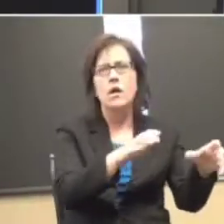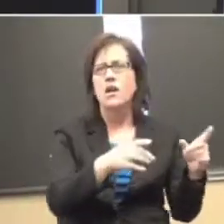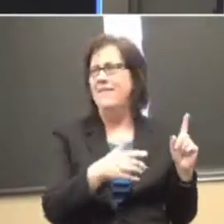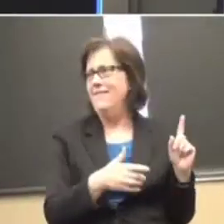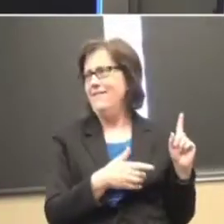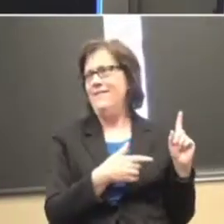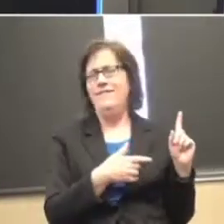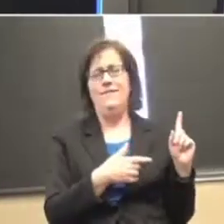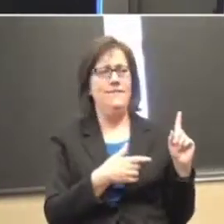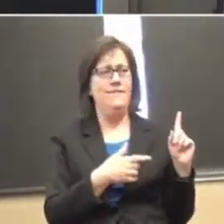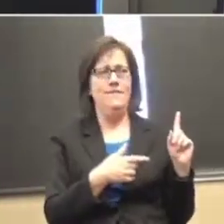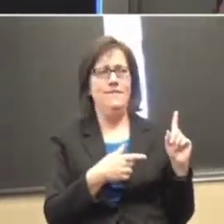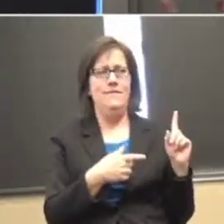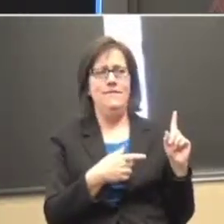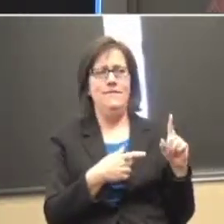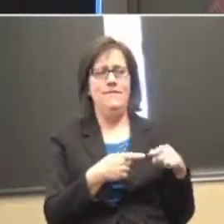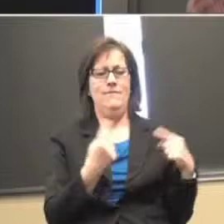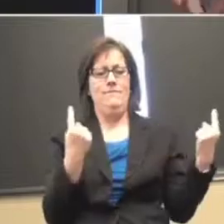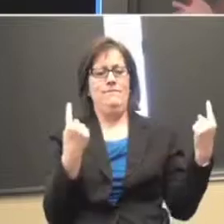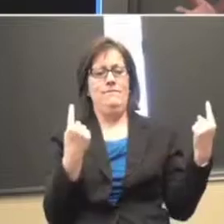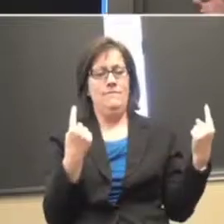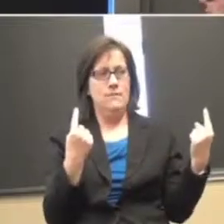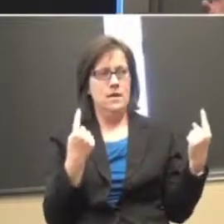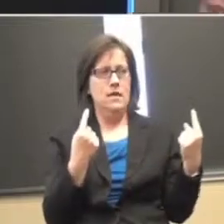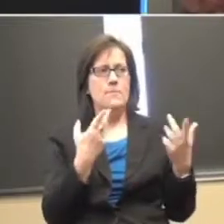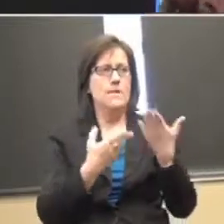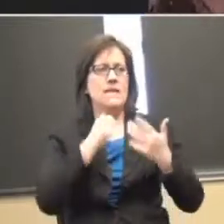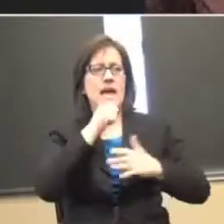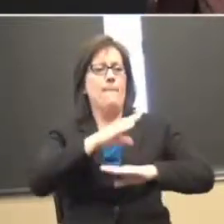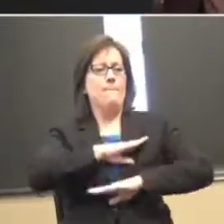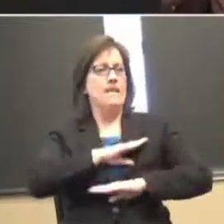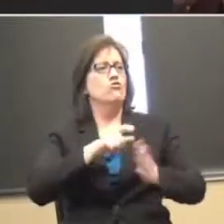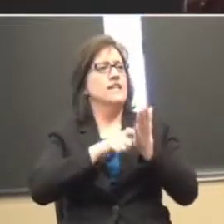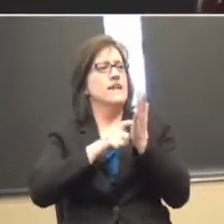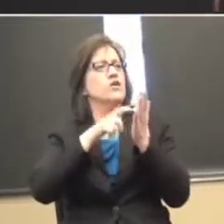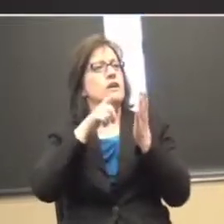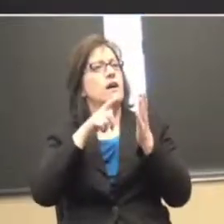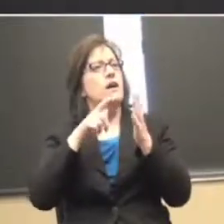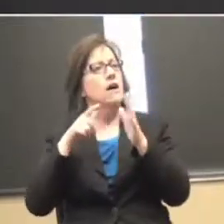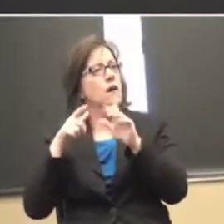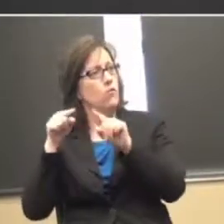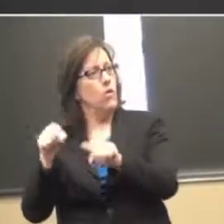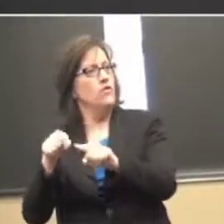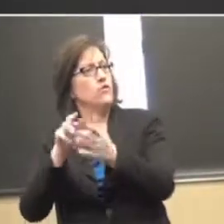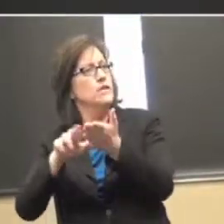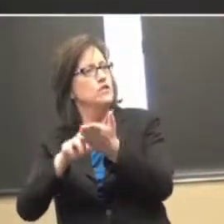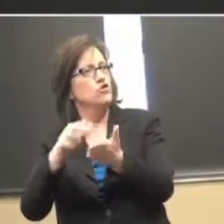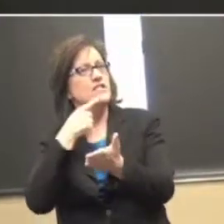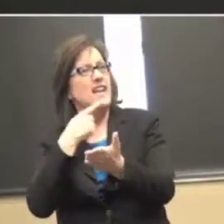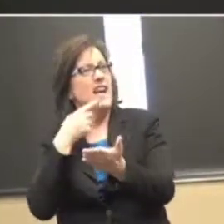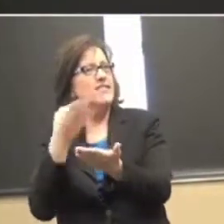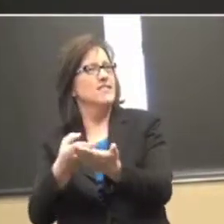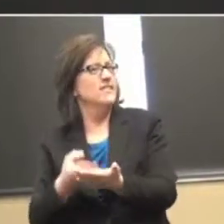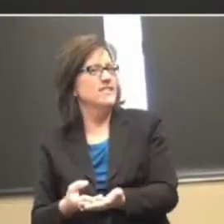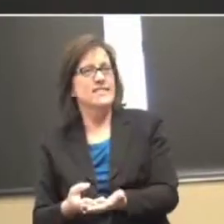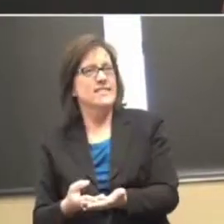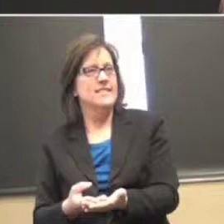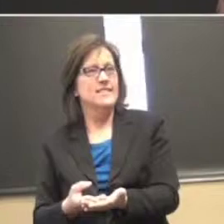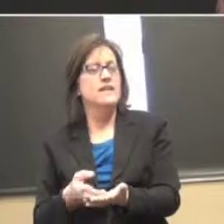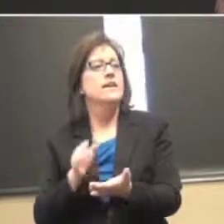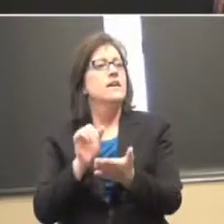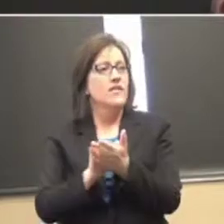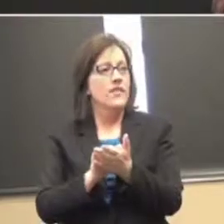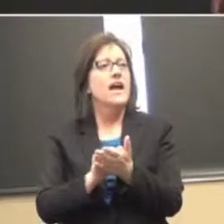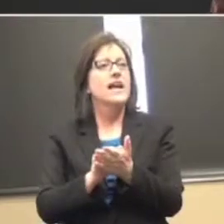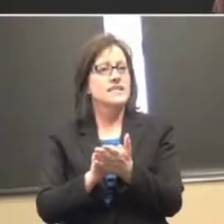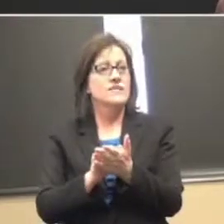the criteria of the research. And that's one of those issues in terms of implementation integrity.